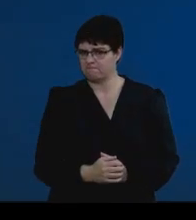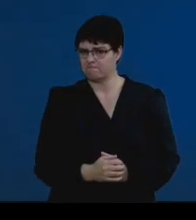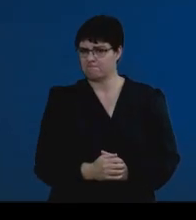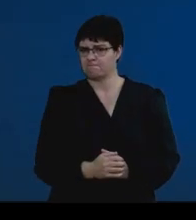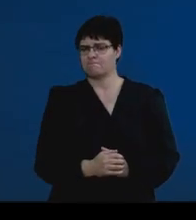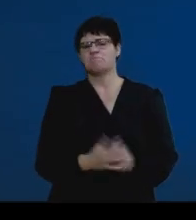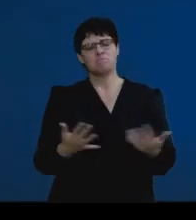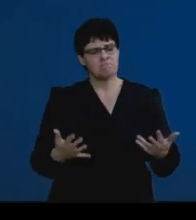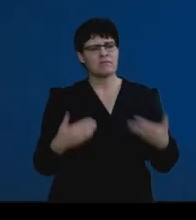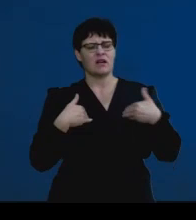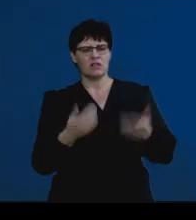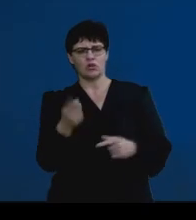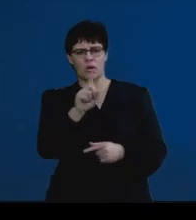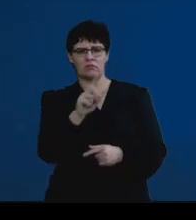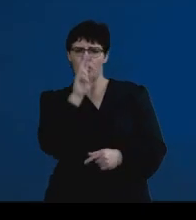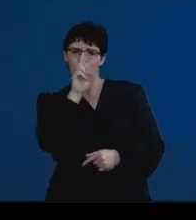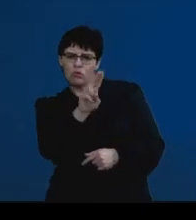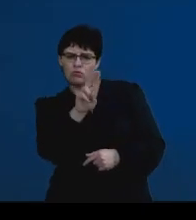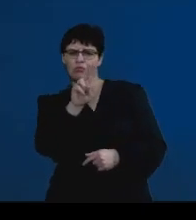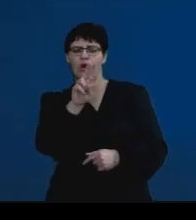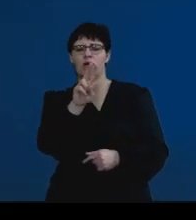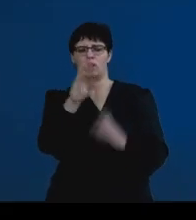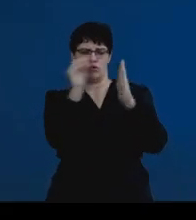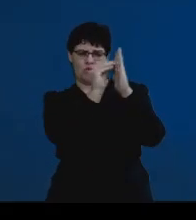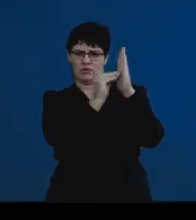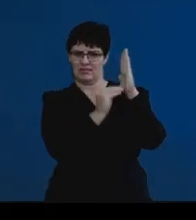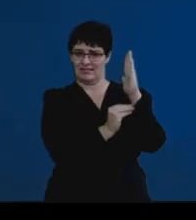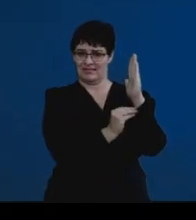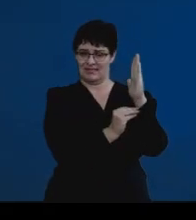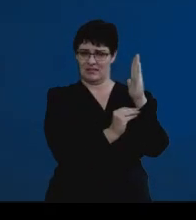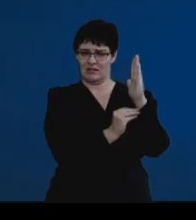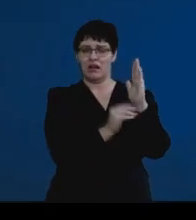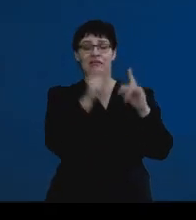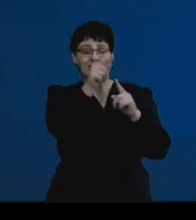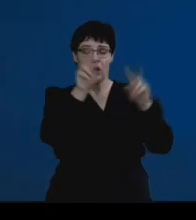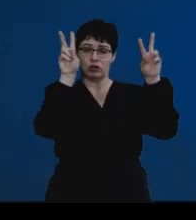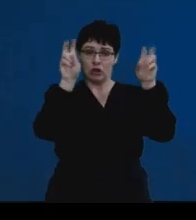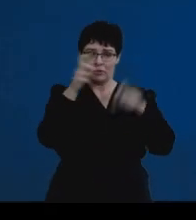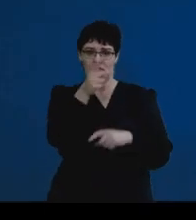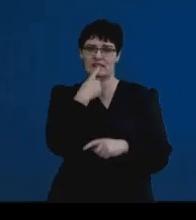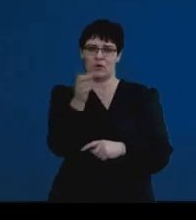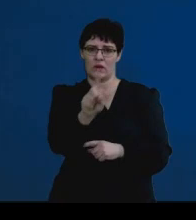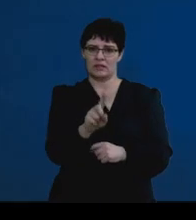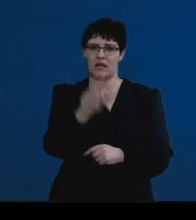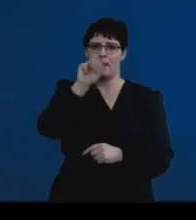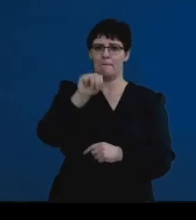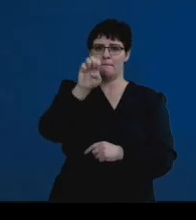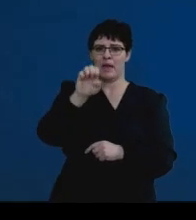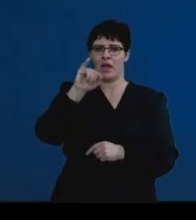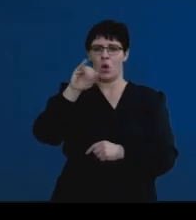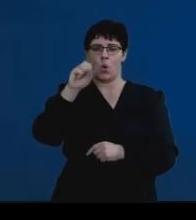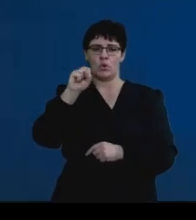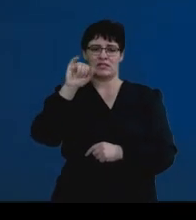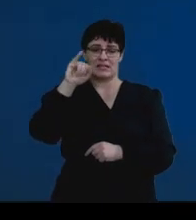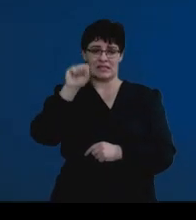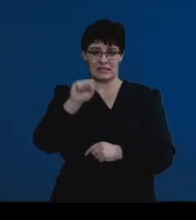could start off with looking at your notes. And when we look at paper one, these are the topics that you see. Meiosis, which is common